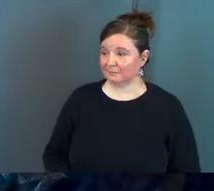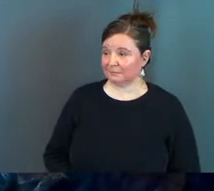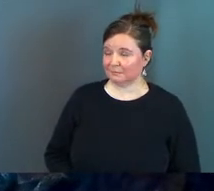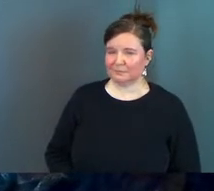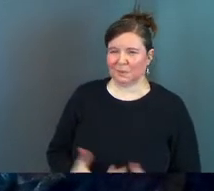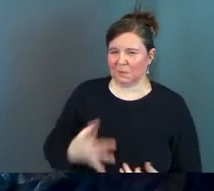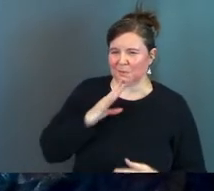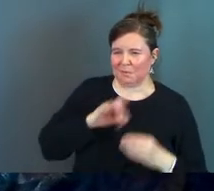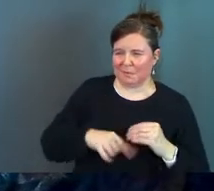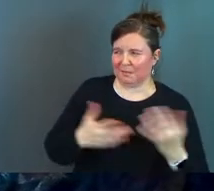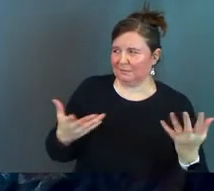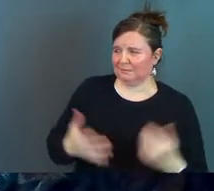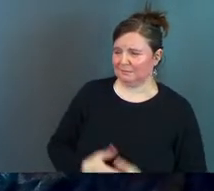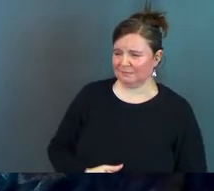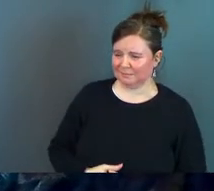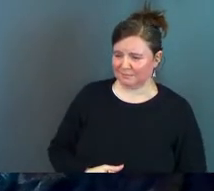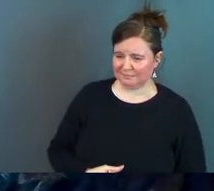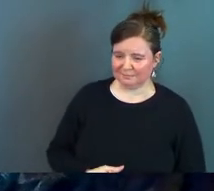What are you talking about?